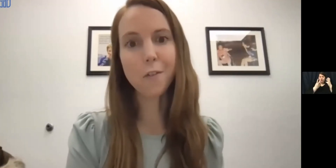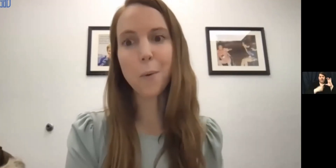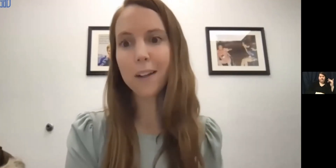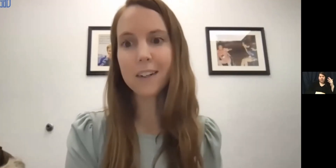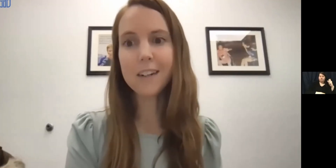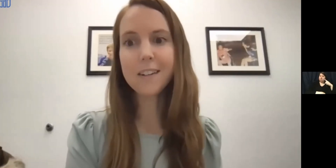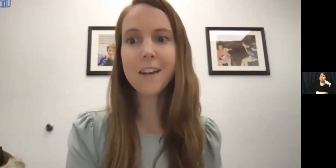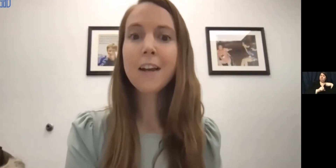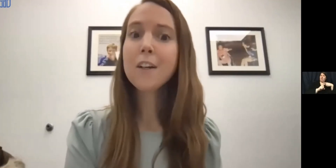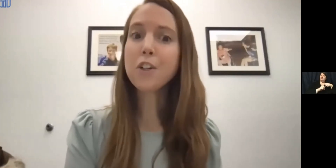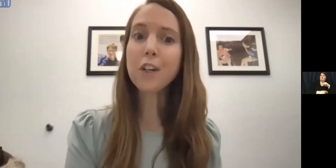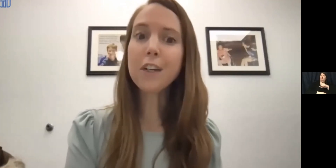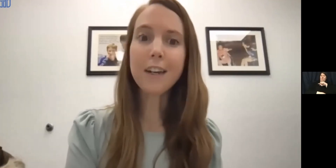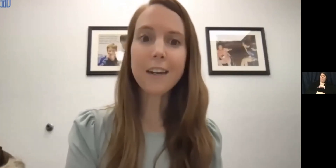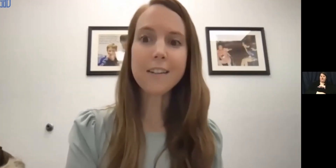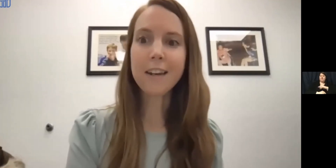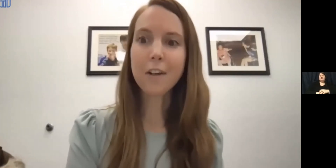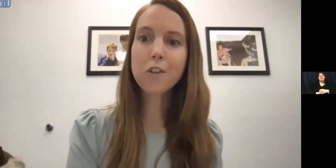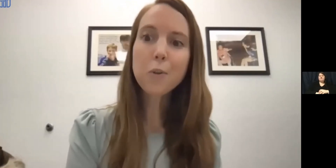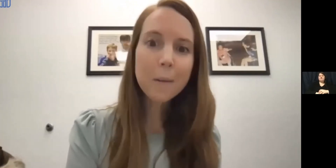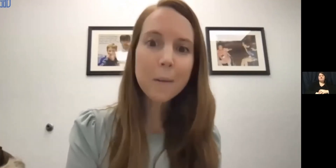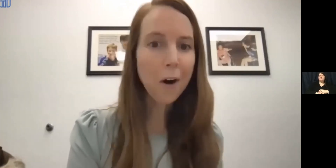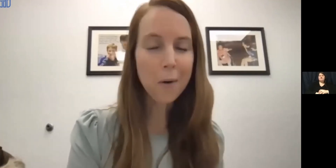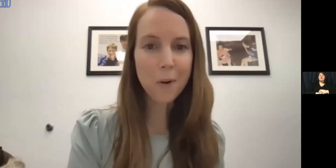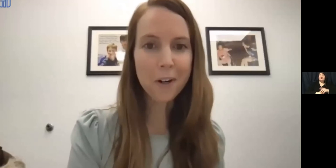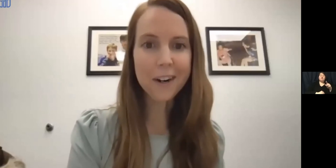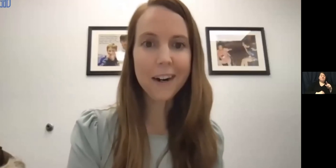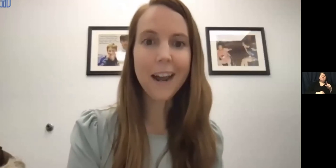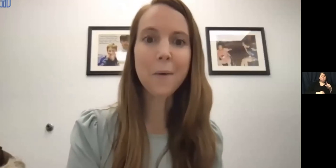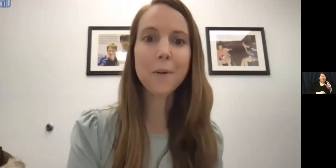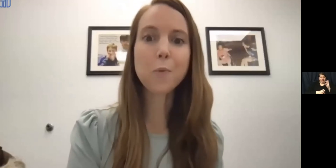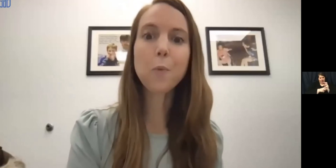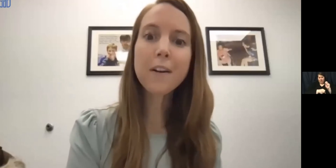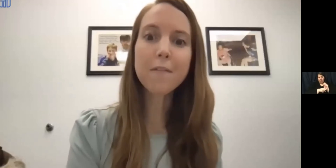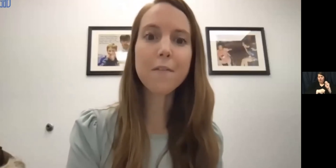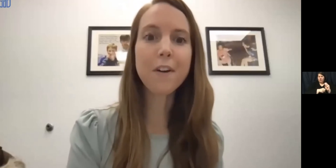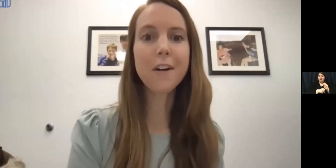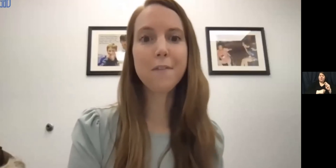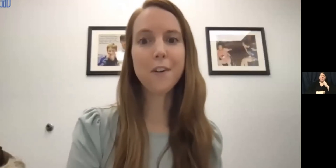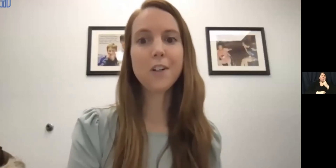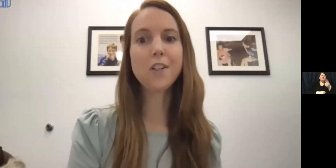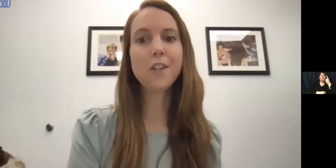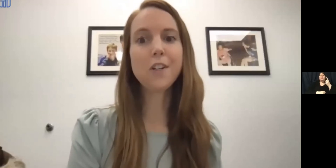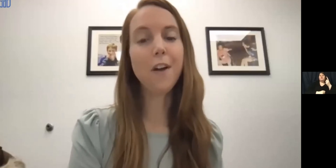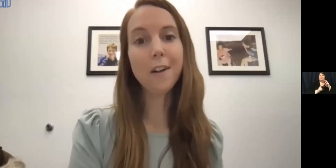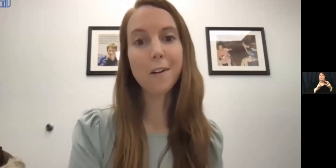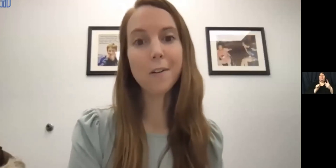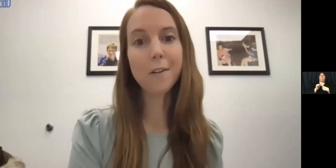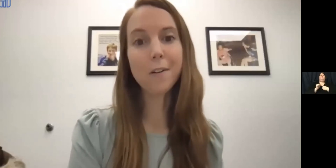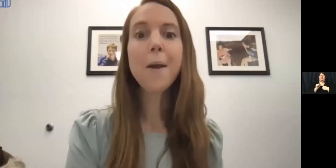positive qualities. She is an extremely hard worker and was one of the very first